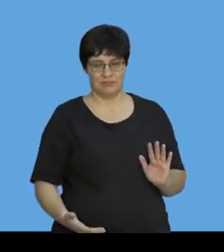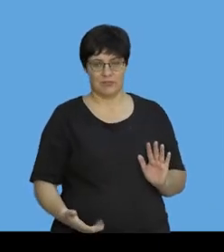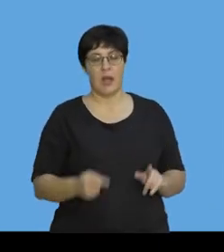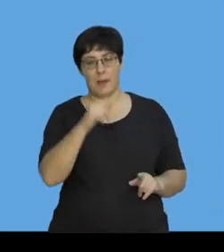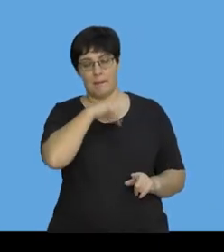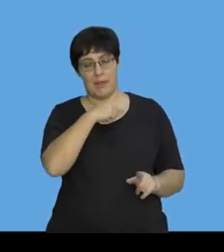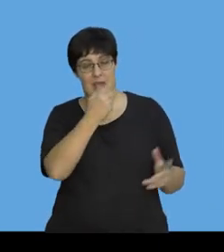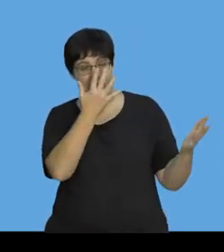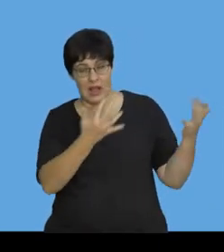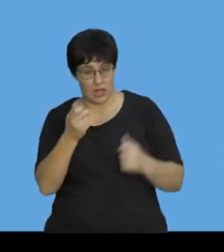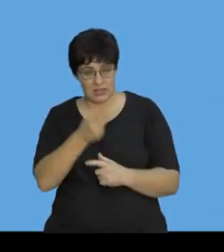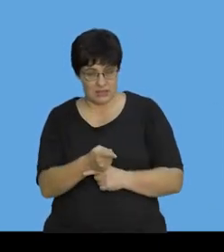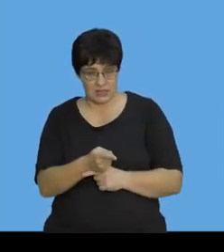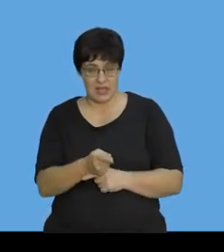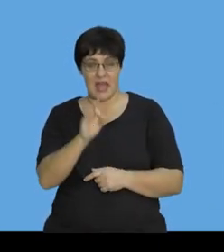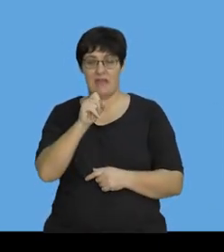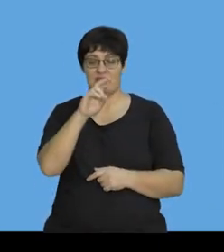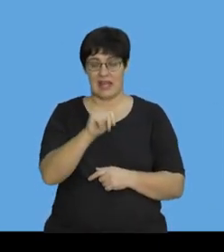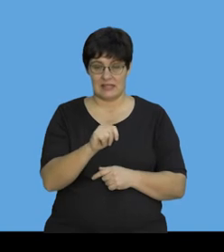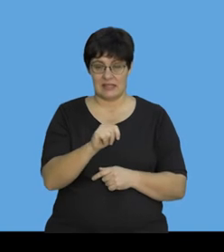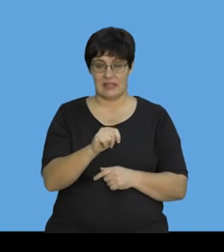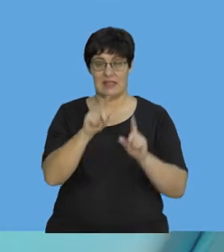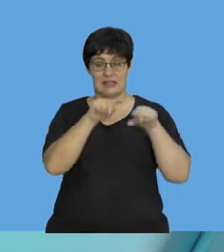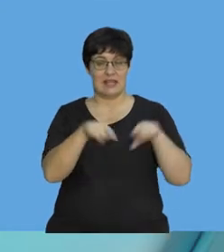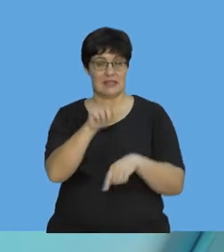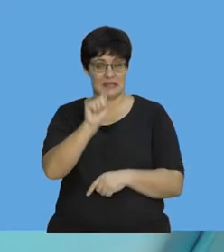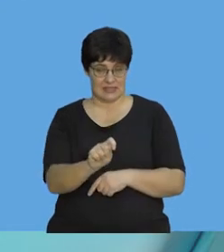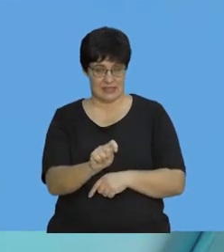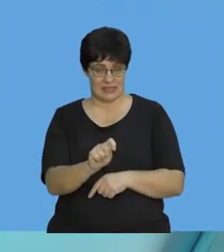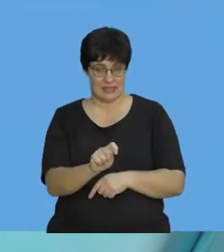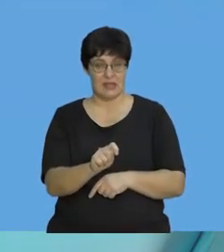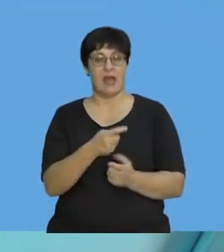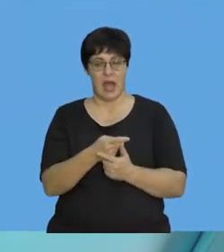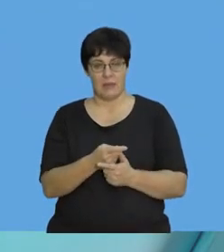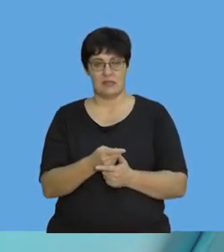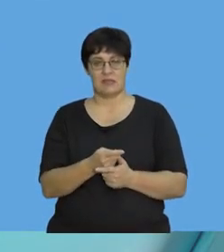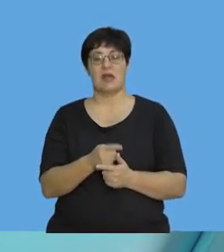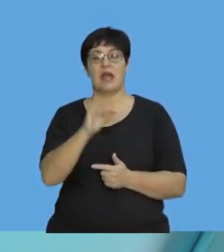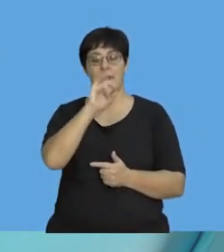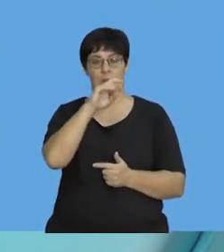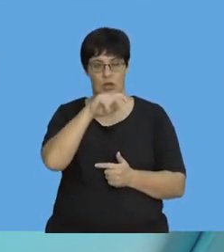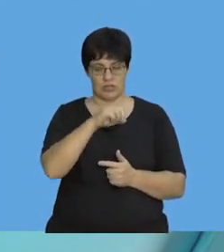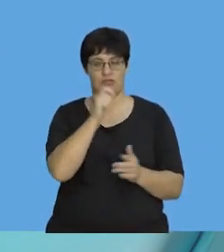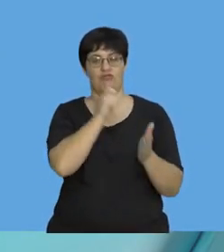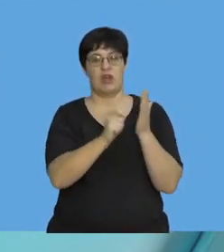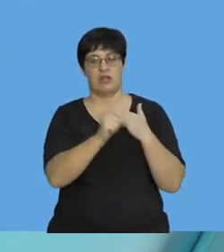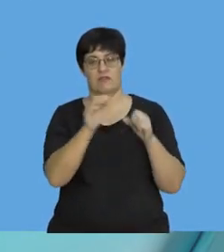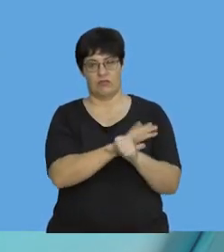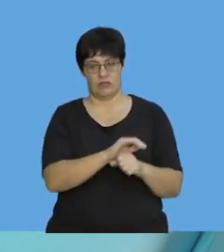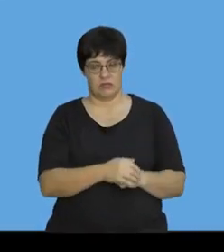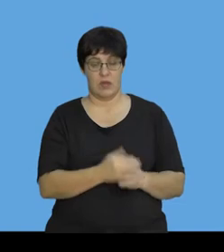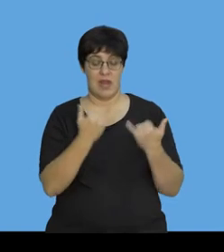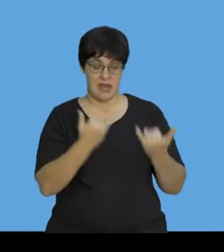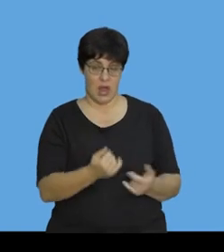going to calculate impulse using F net and delta T, I have to write out the word impulse. So, we're going to go